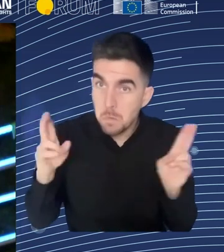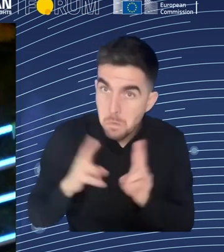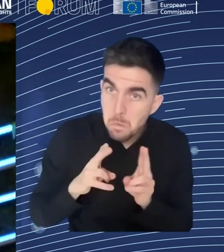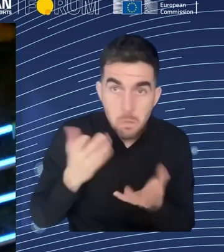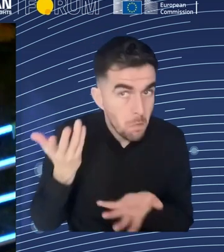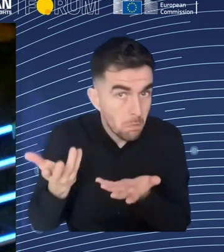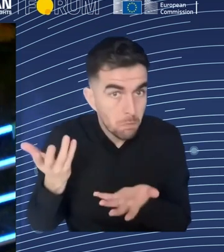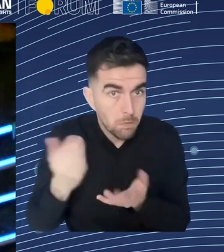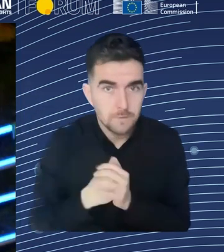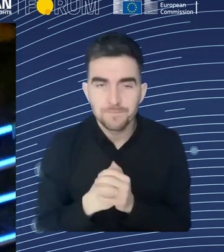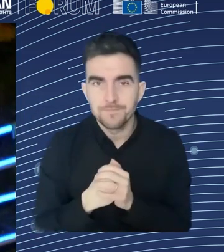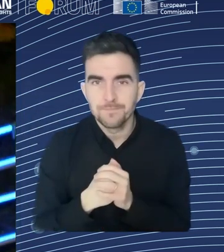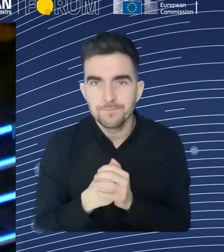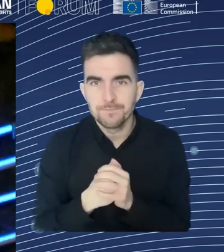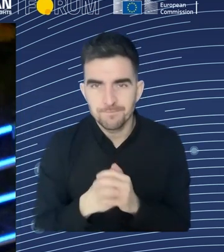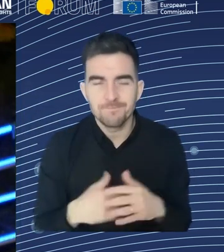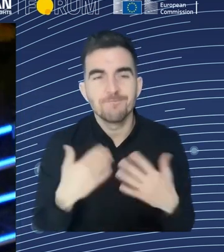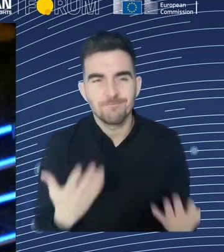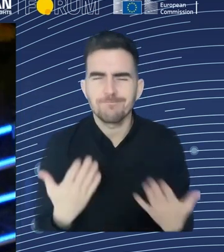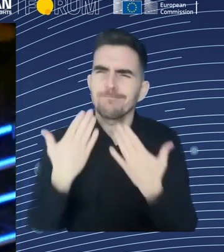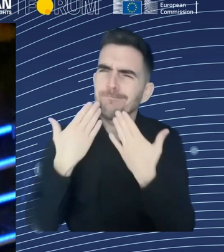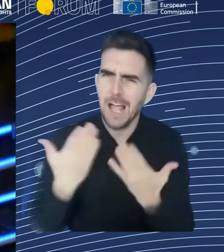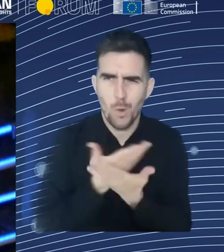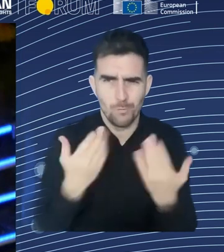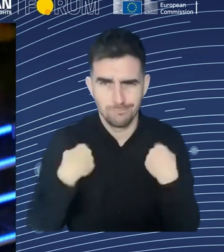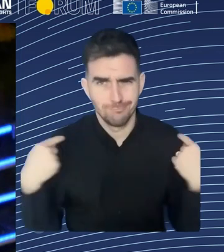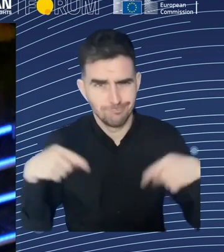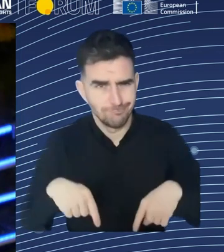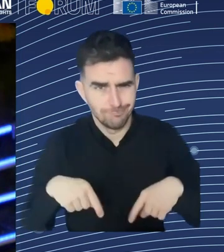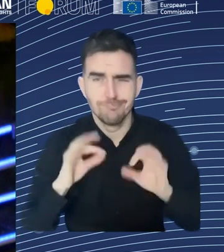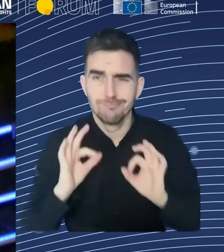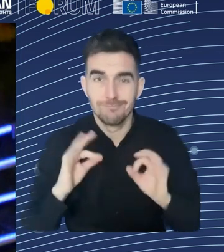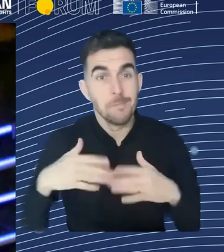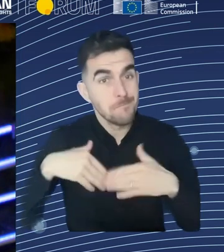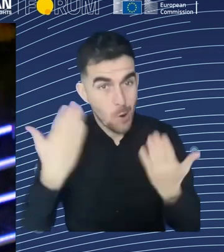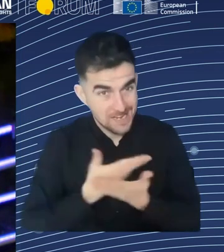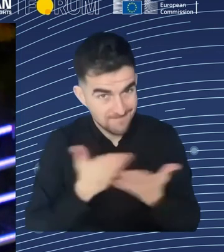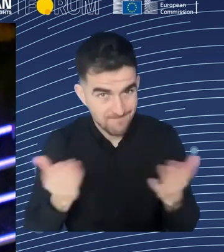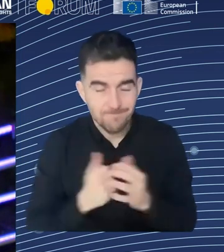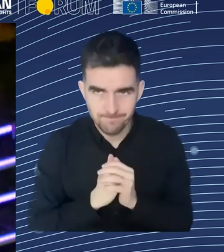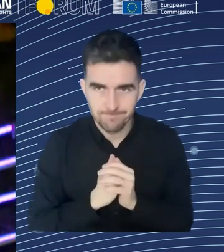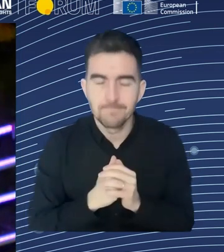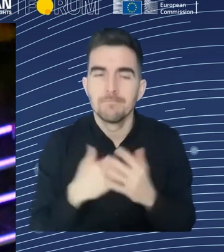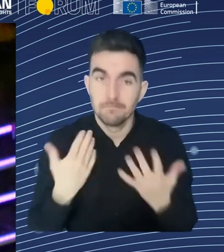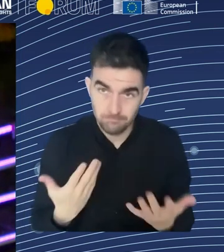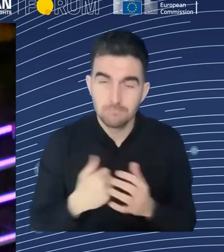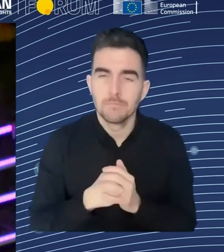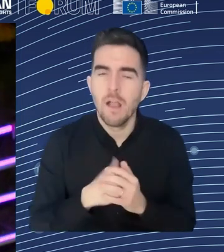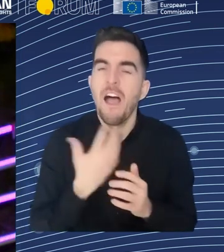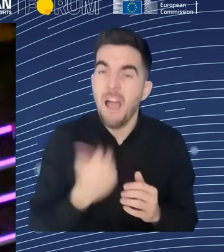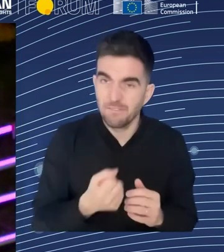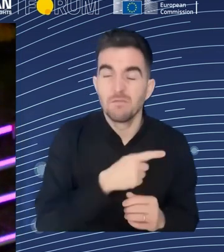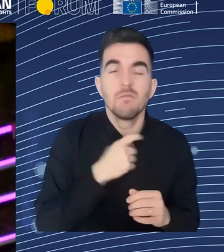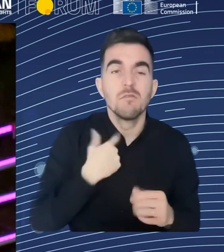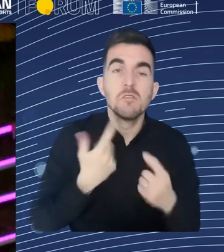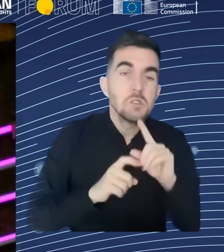asking firms about the adoption of AI. And what you see is there's a number of things that you can take away from from those